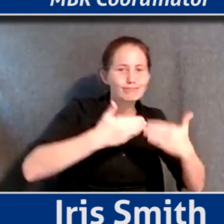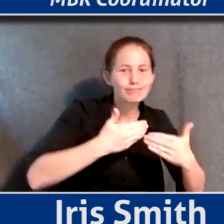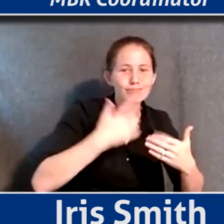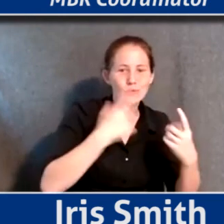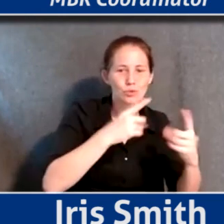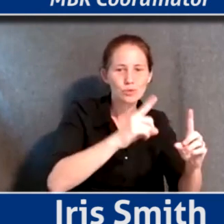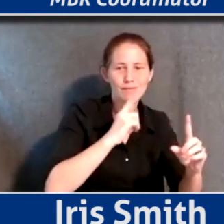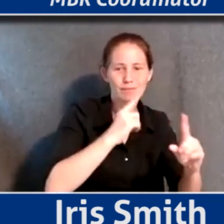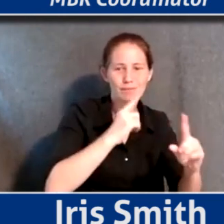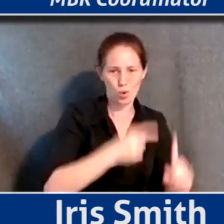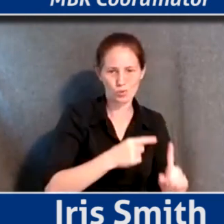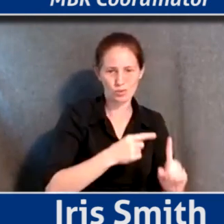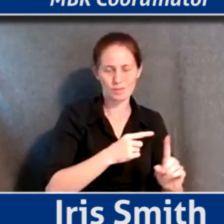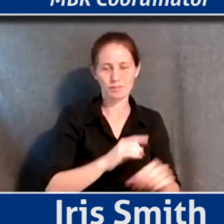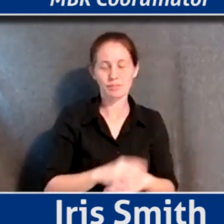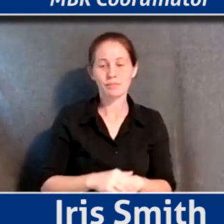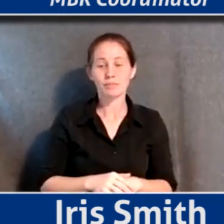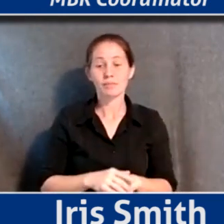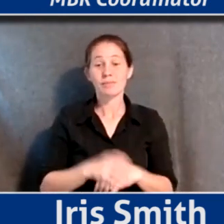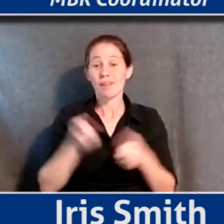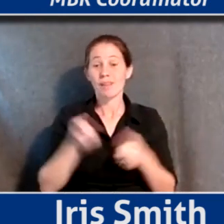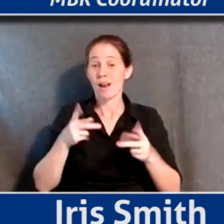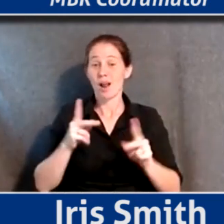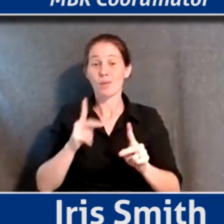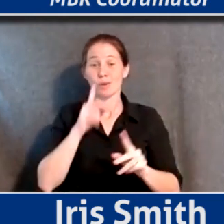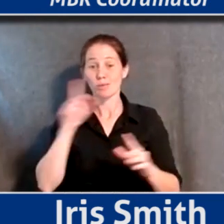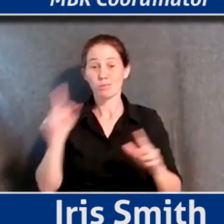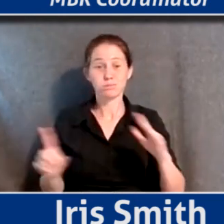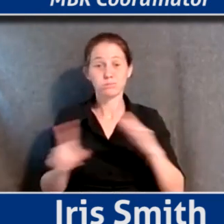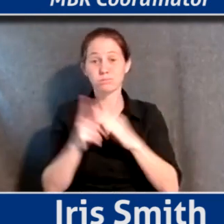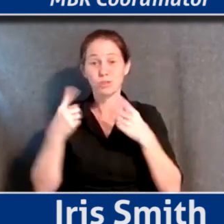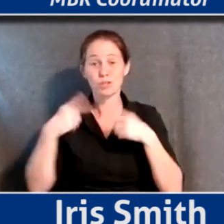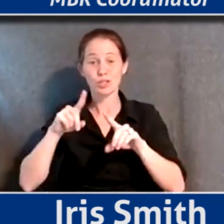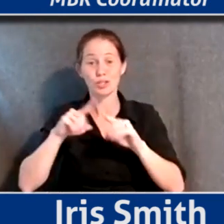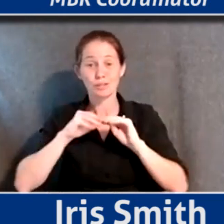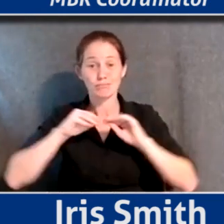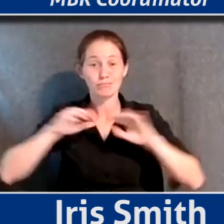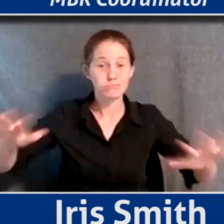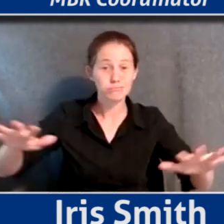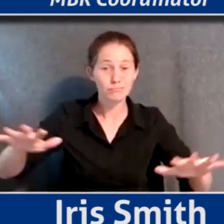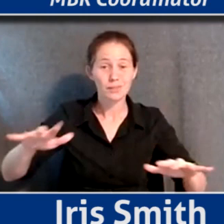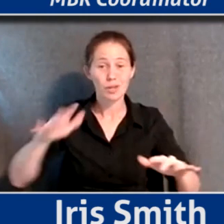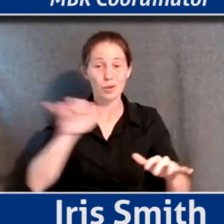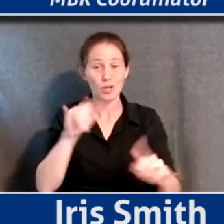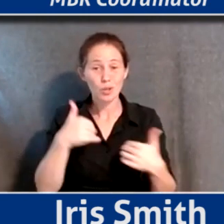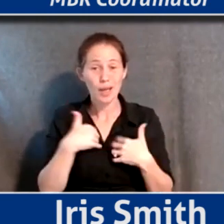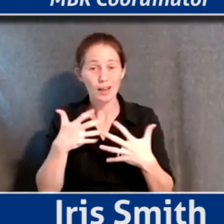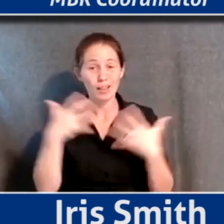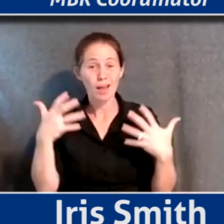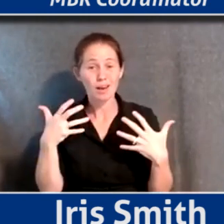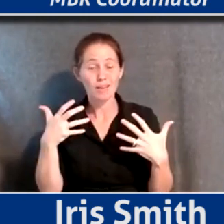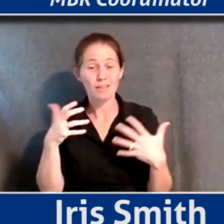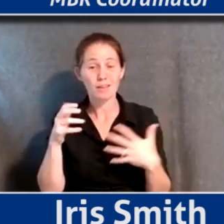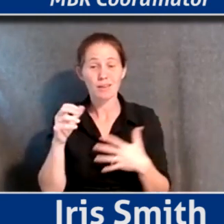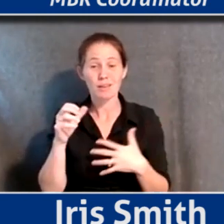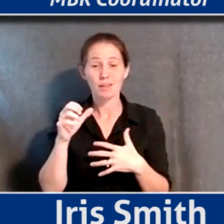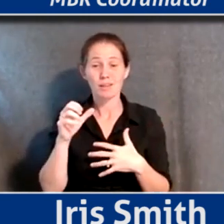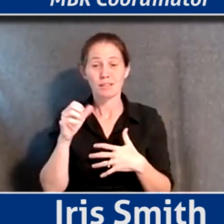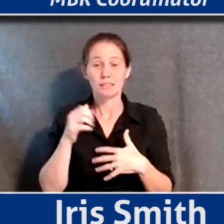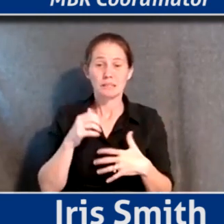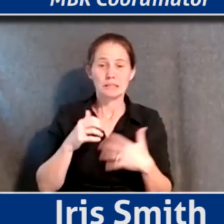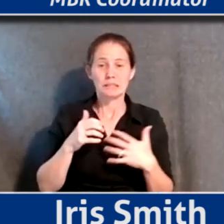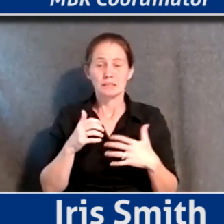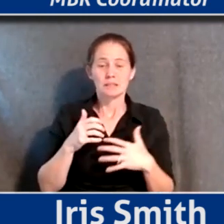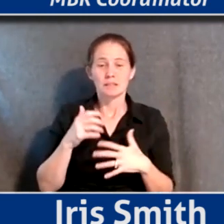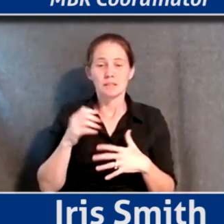you know, an opportunity arises during a pandemic when we've also had a lot of social unrest. I think there's a big groundswell